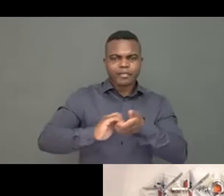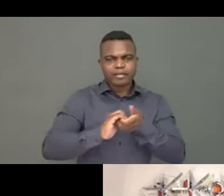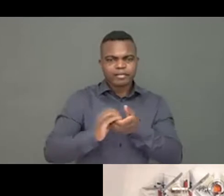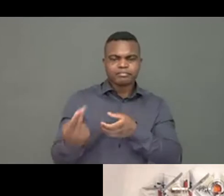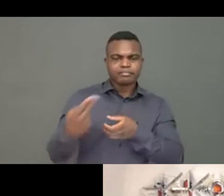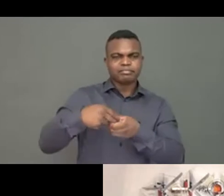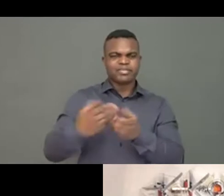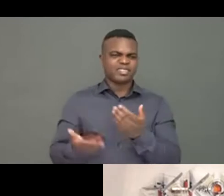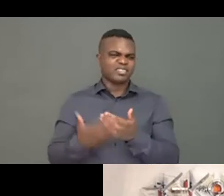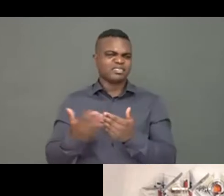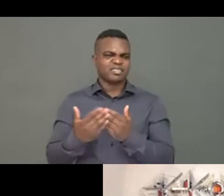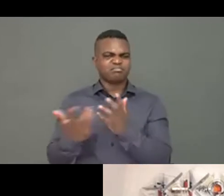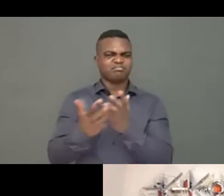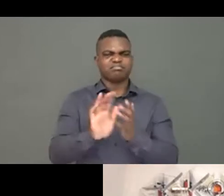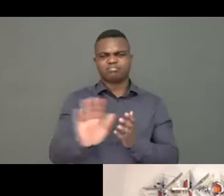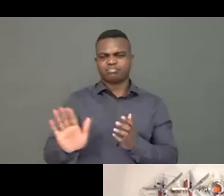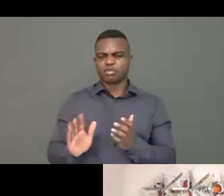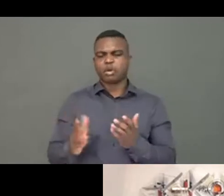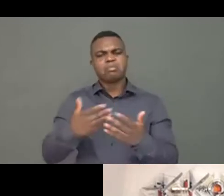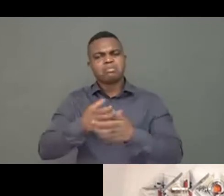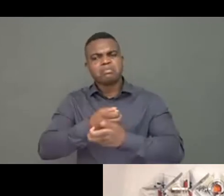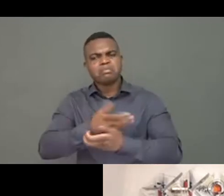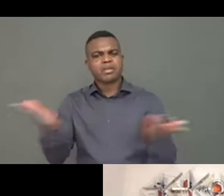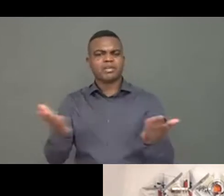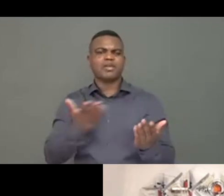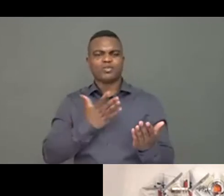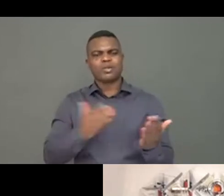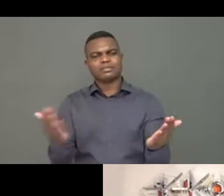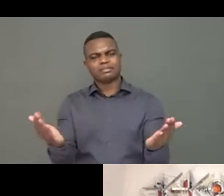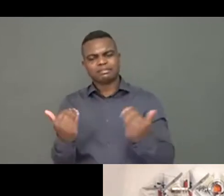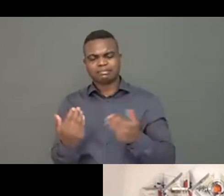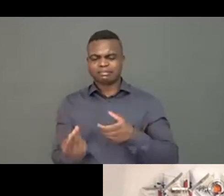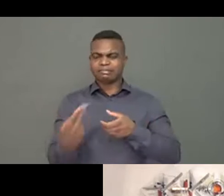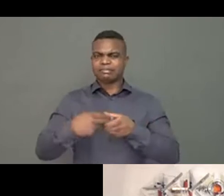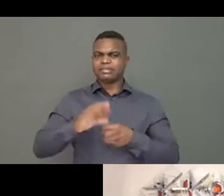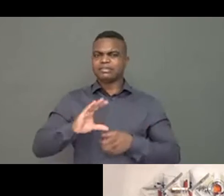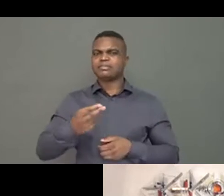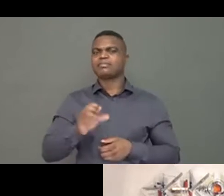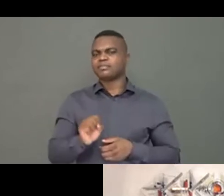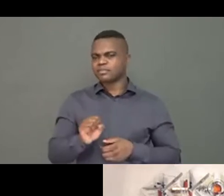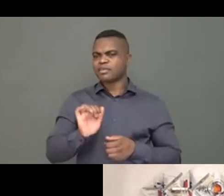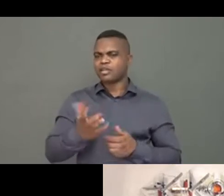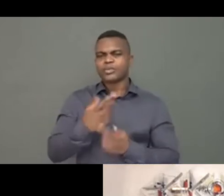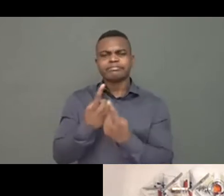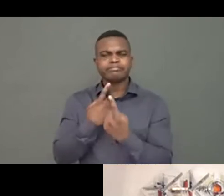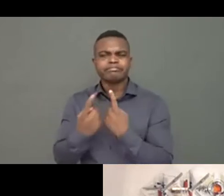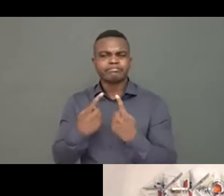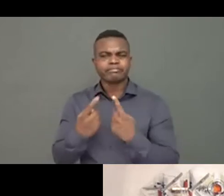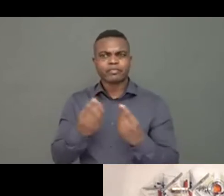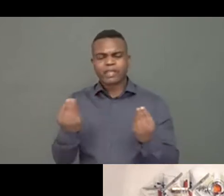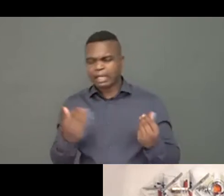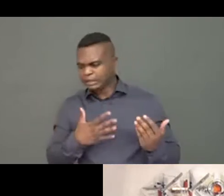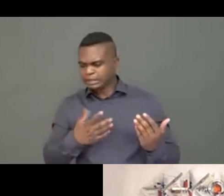is the situation and how we can engage with the CHS. Don't be stopped by the